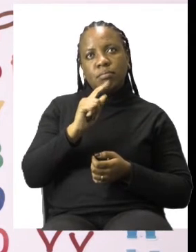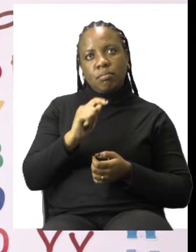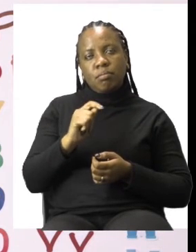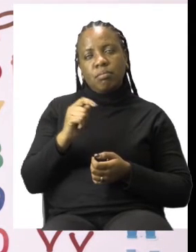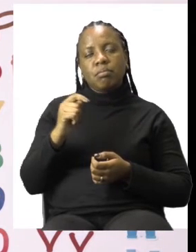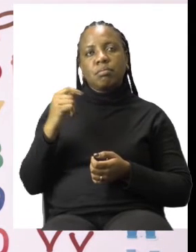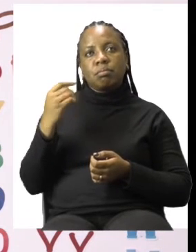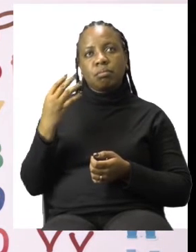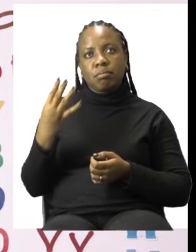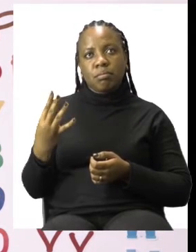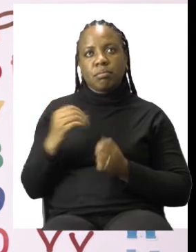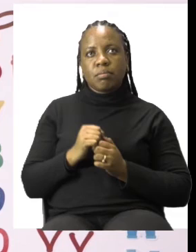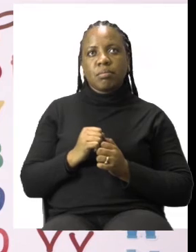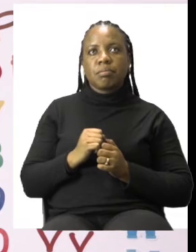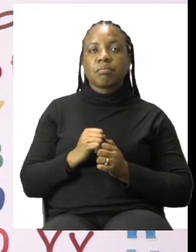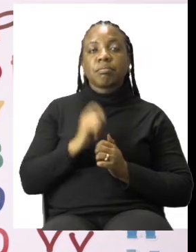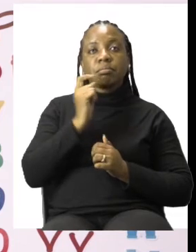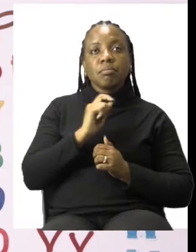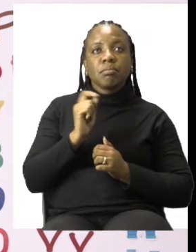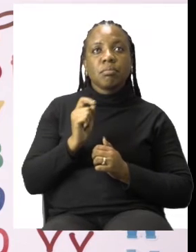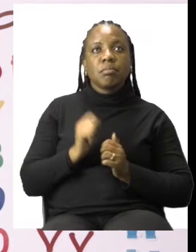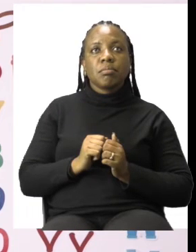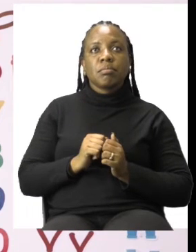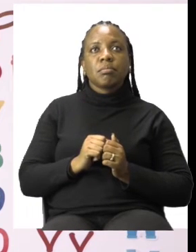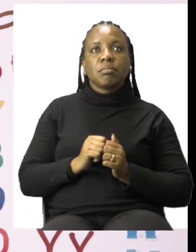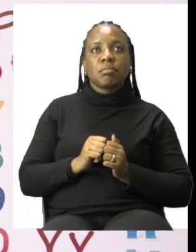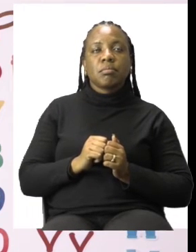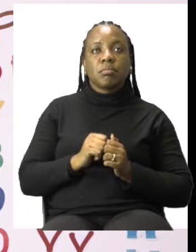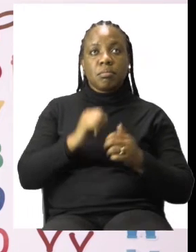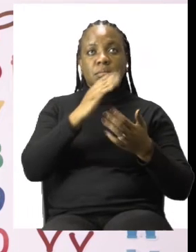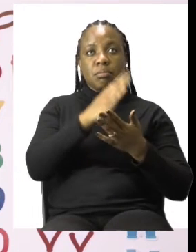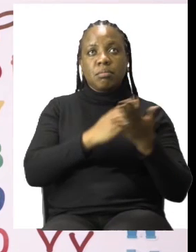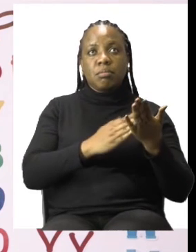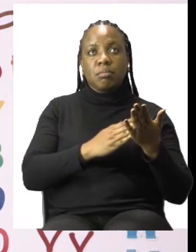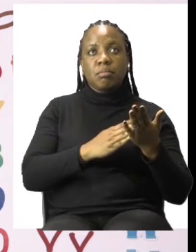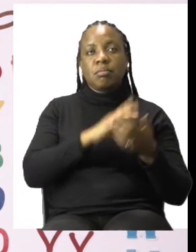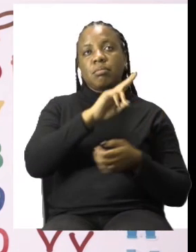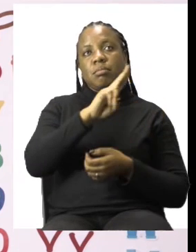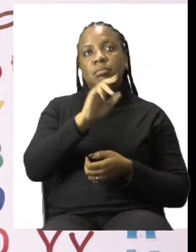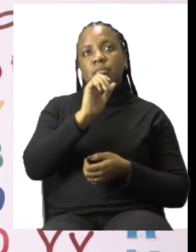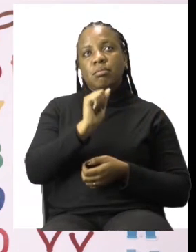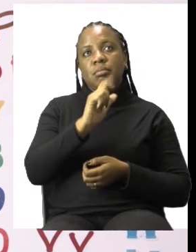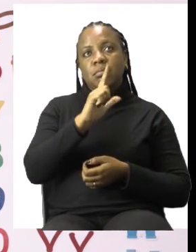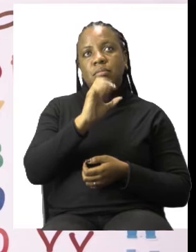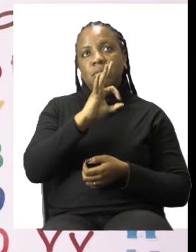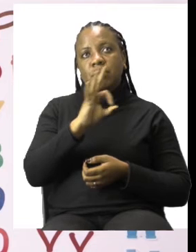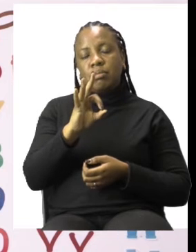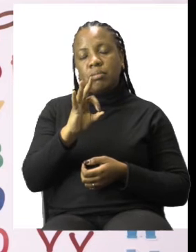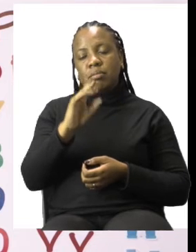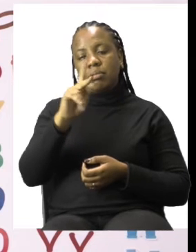So this is how we are going to write it. We have half past and then the number name